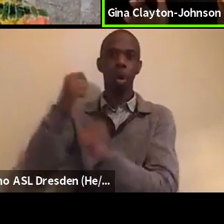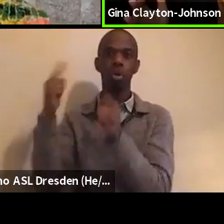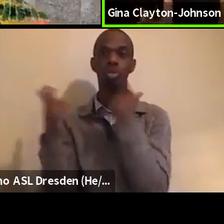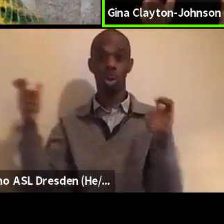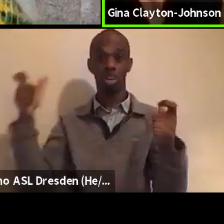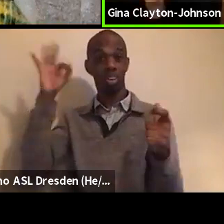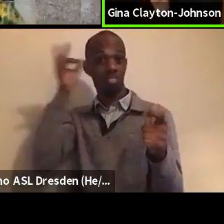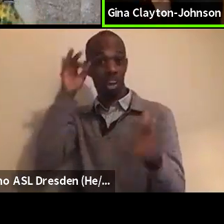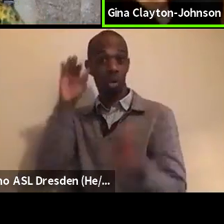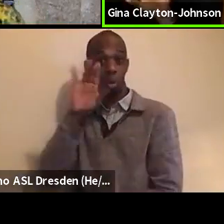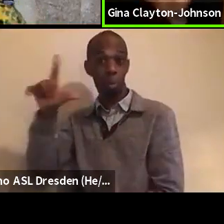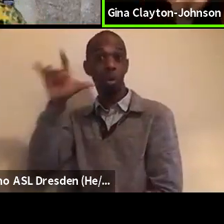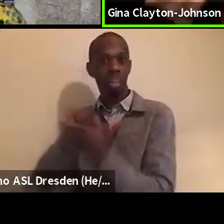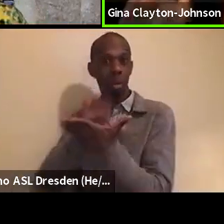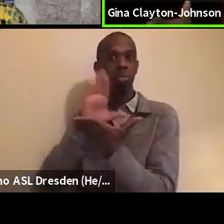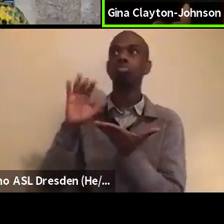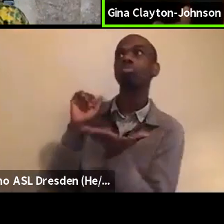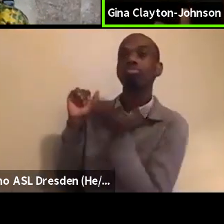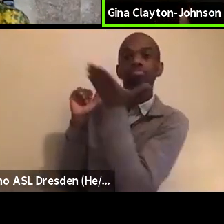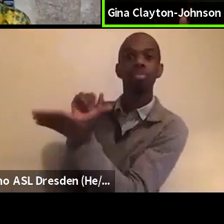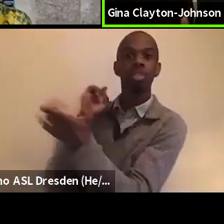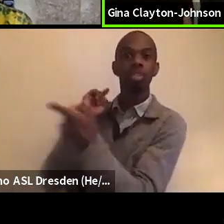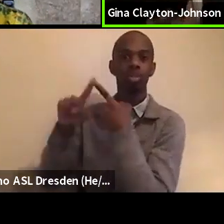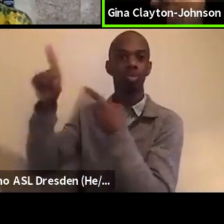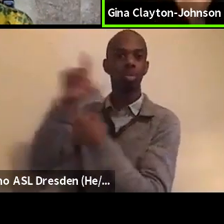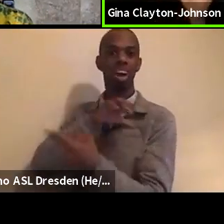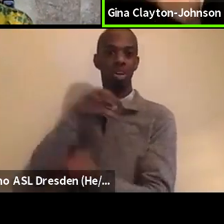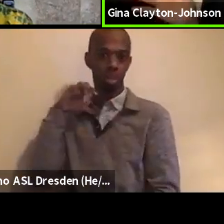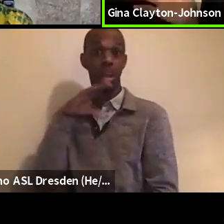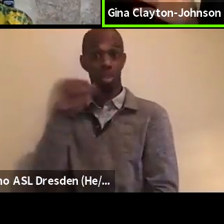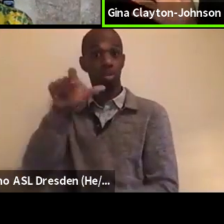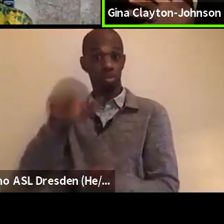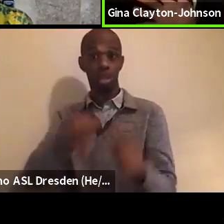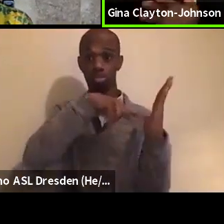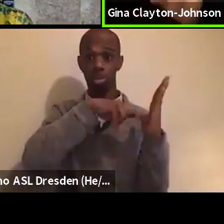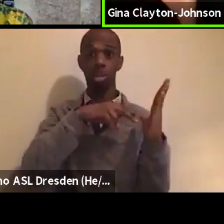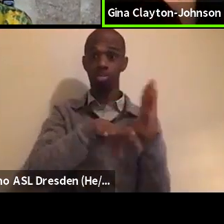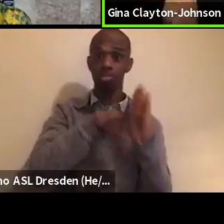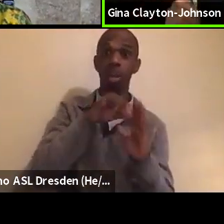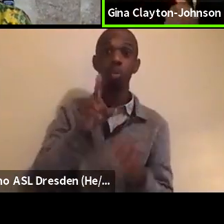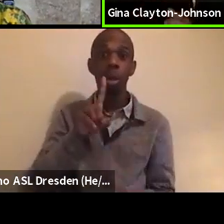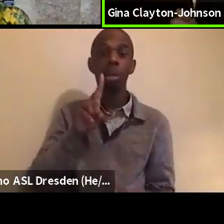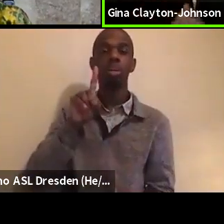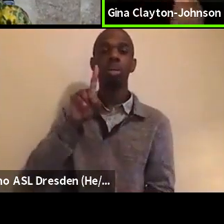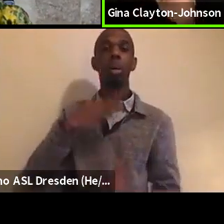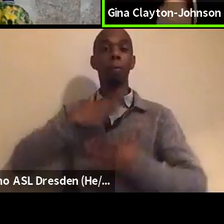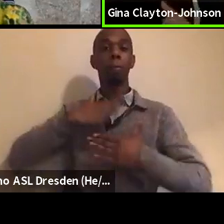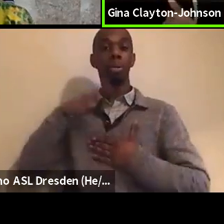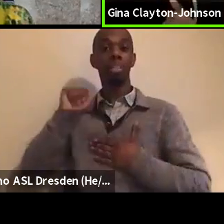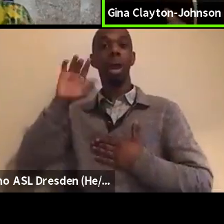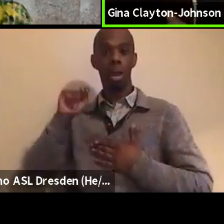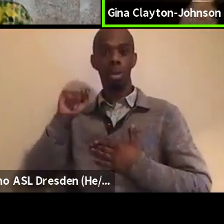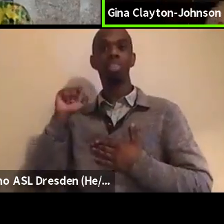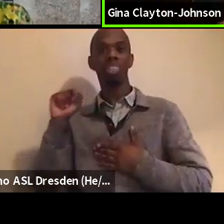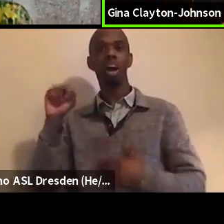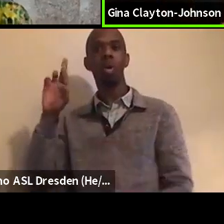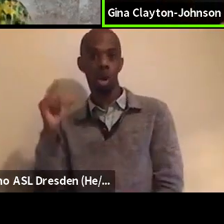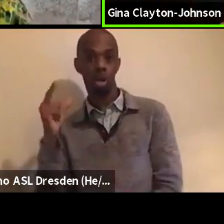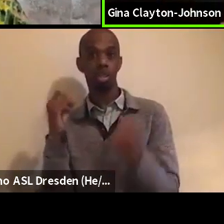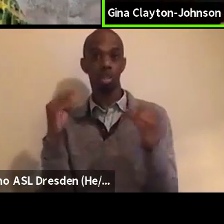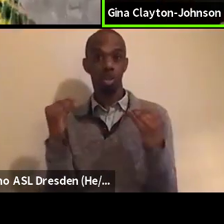history, right? It is huge. And you can find it at breatheact.org. This is political education, you also read it, you have your homework.